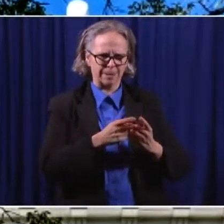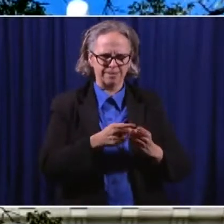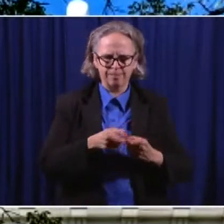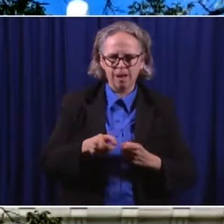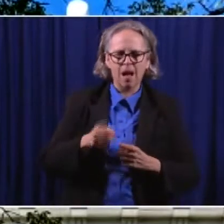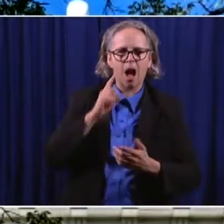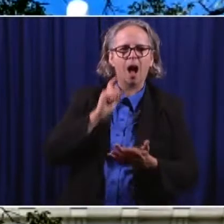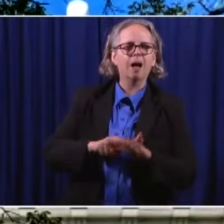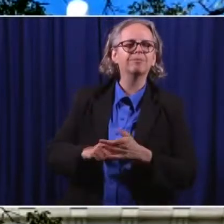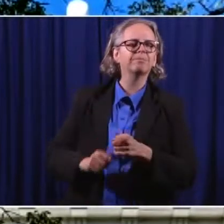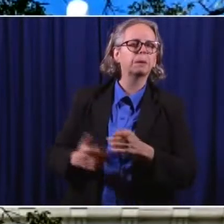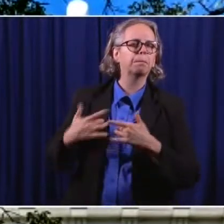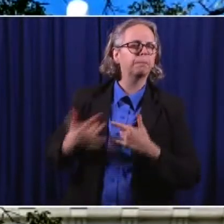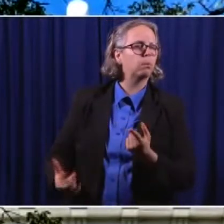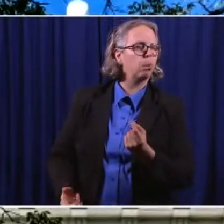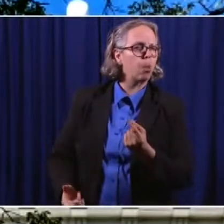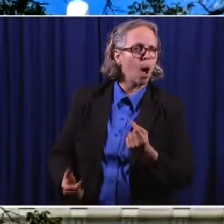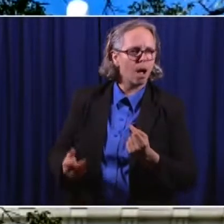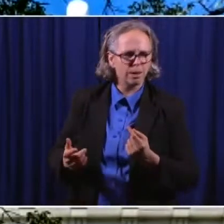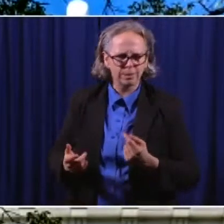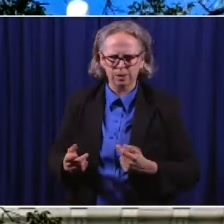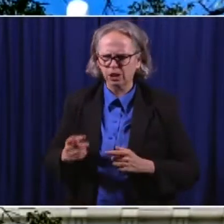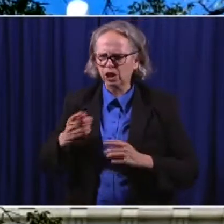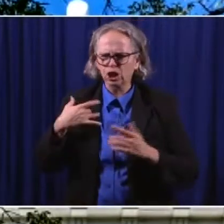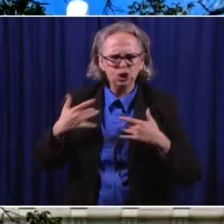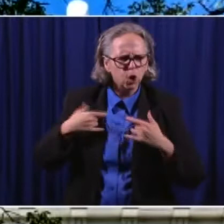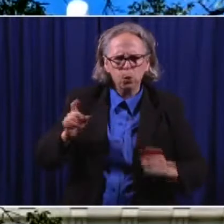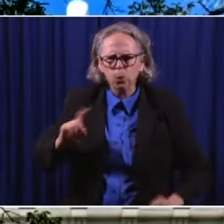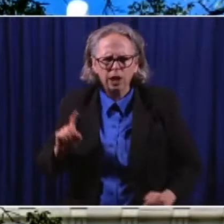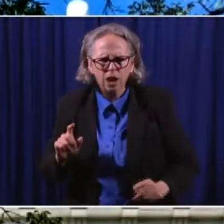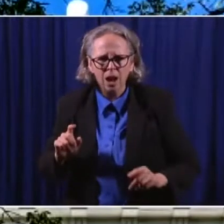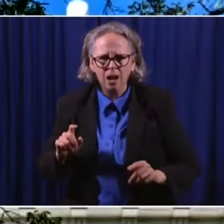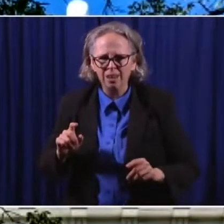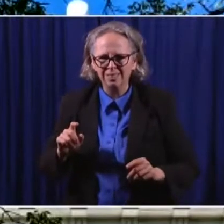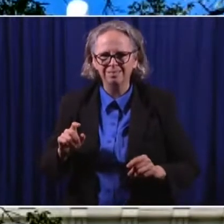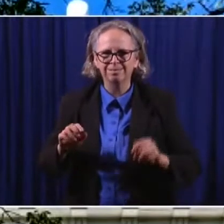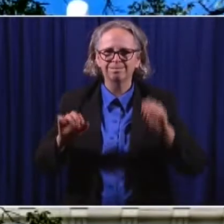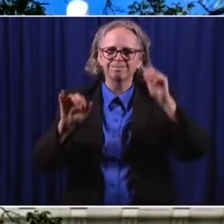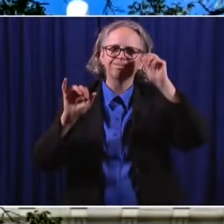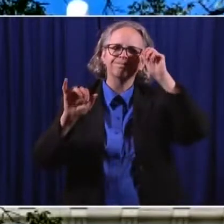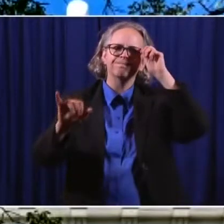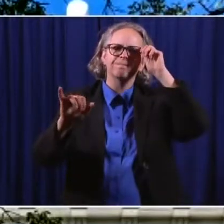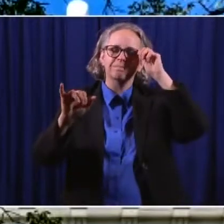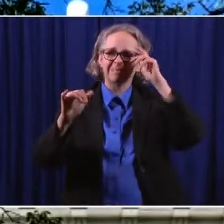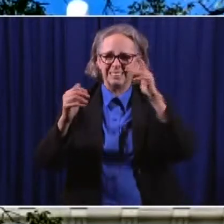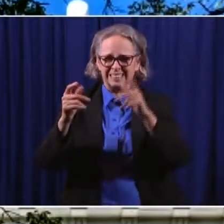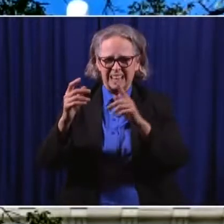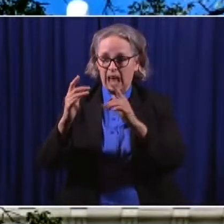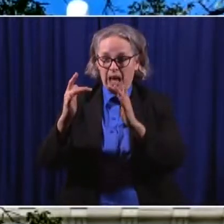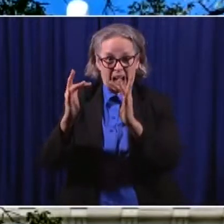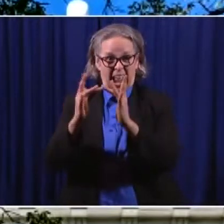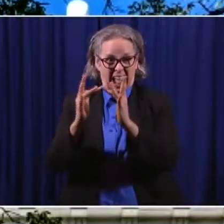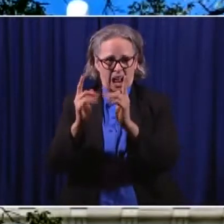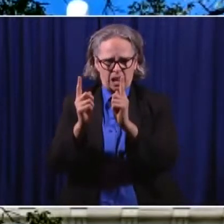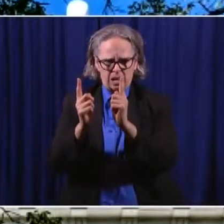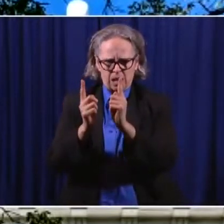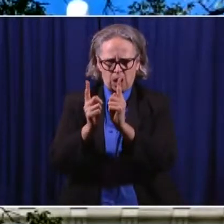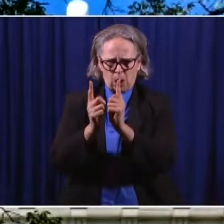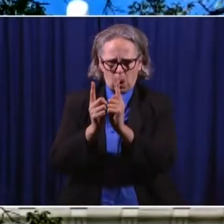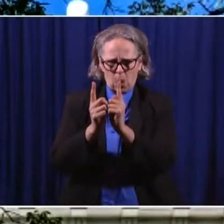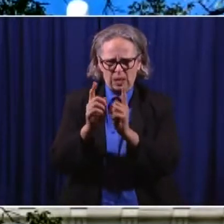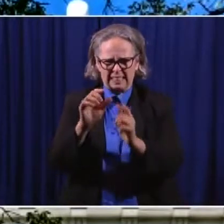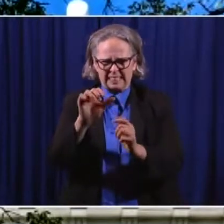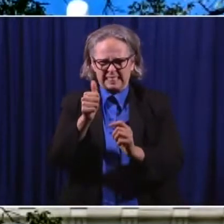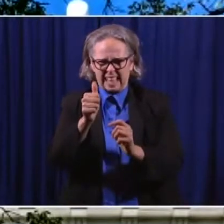finding from our reporting close contacts of 10 to 15 per case, whereas